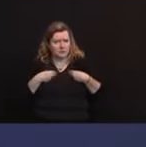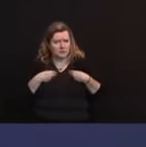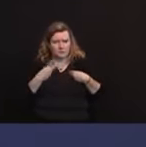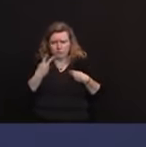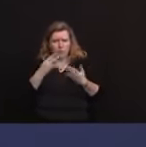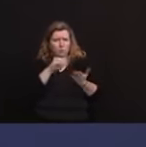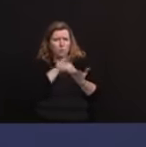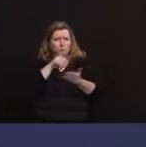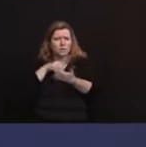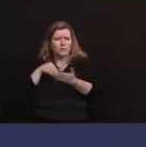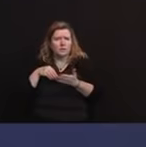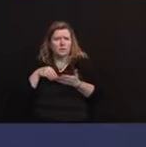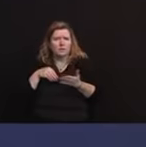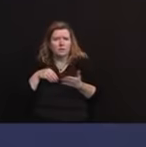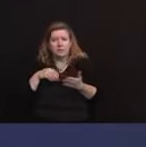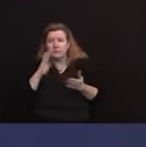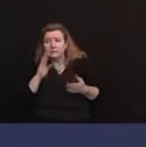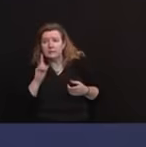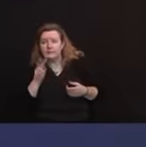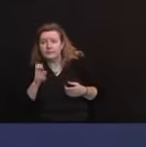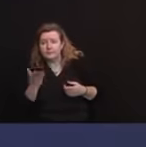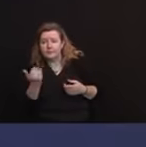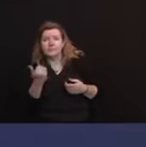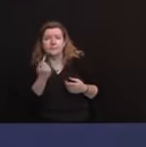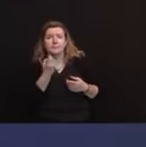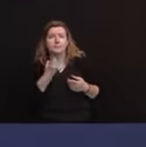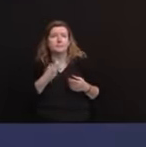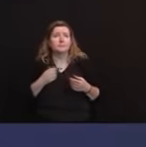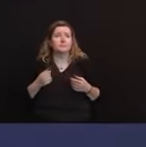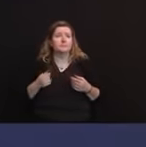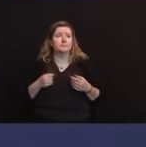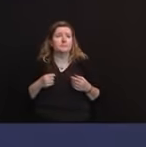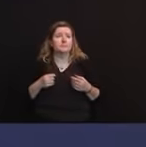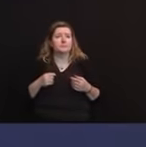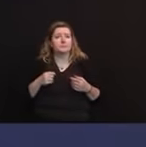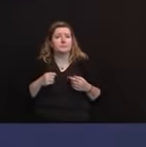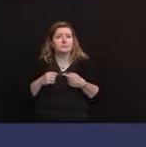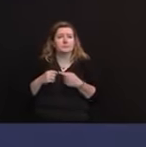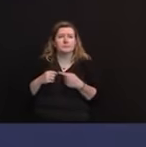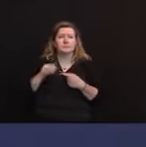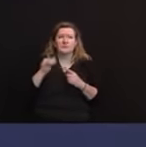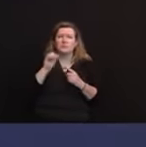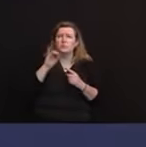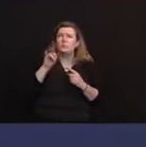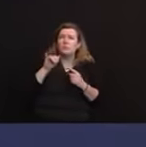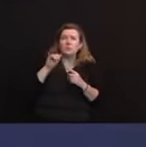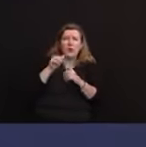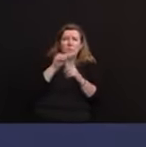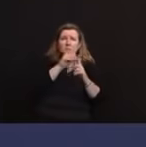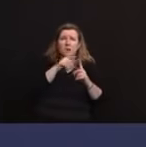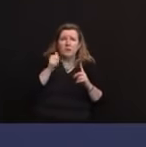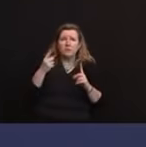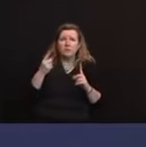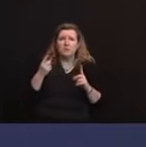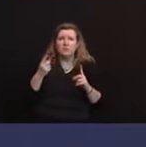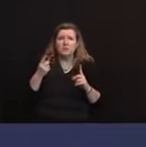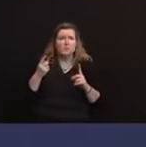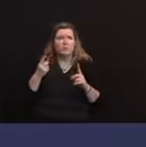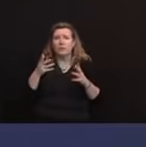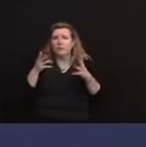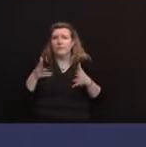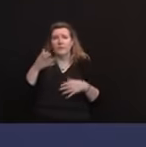notes since you asked that question, I'll mask up as I answer. Judy said, please remind everyone to not leave milk and cookies for Santa.